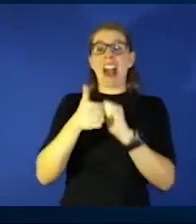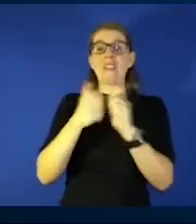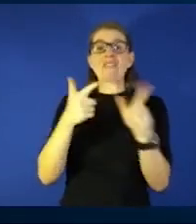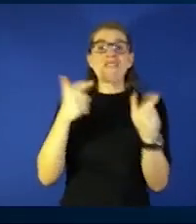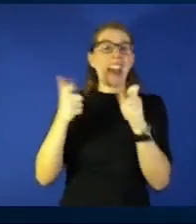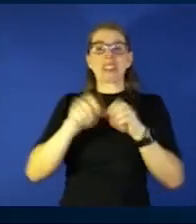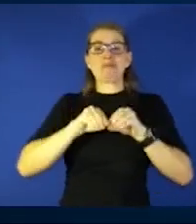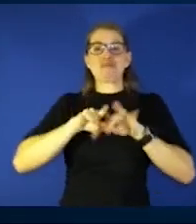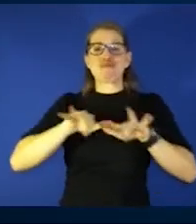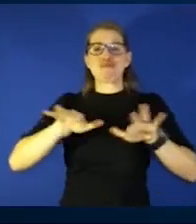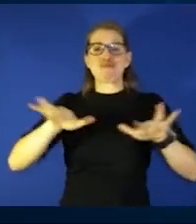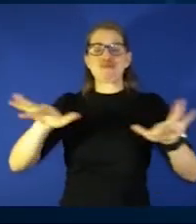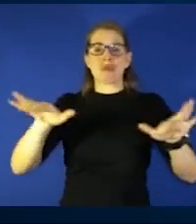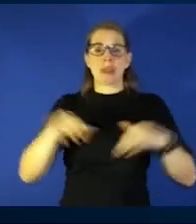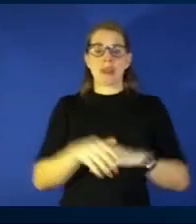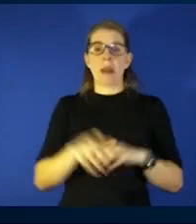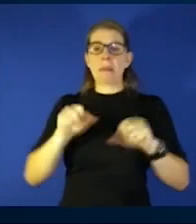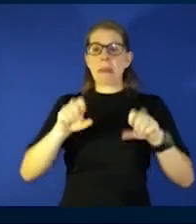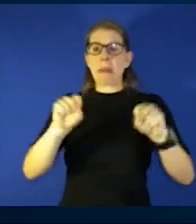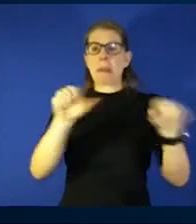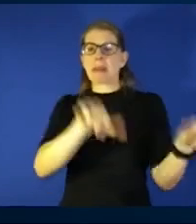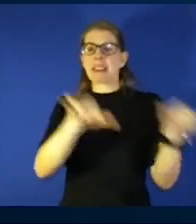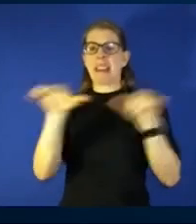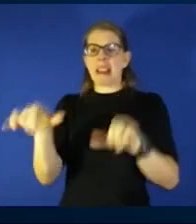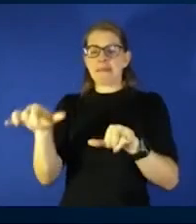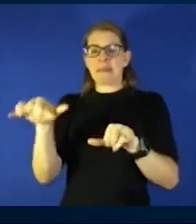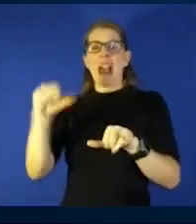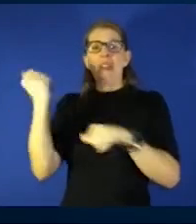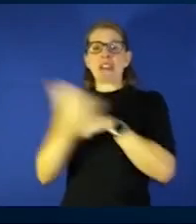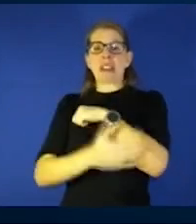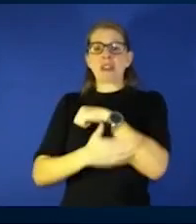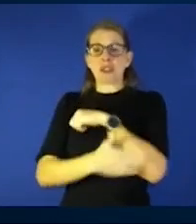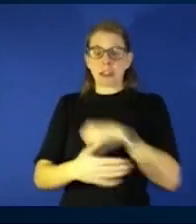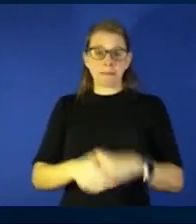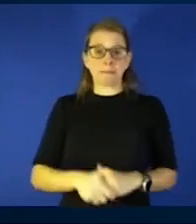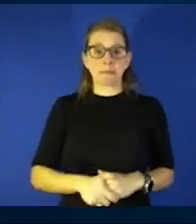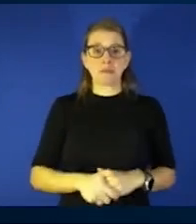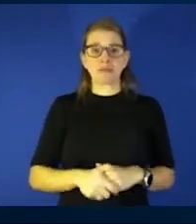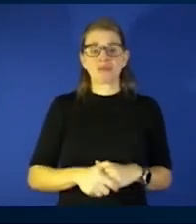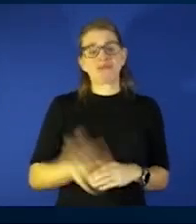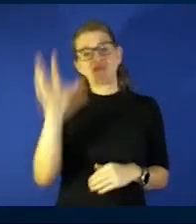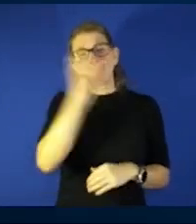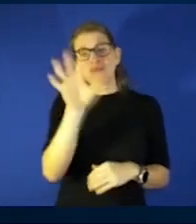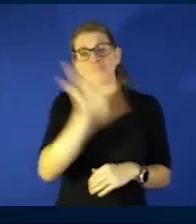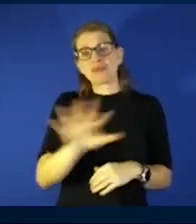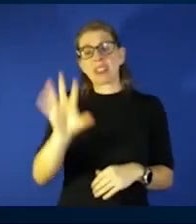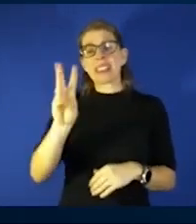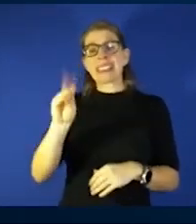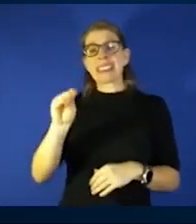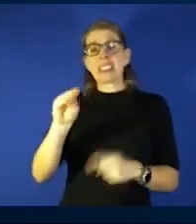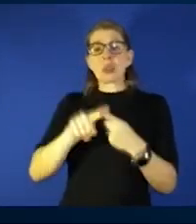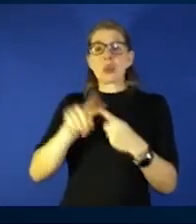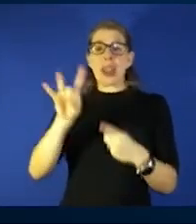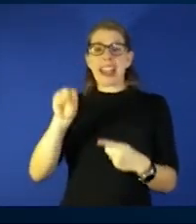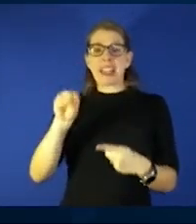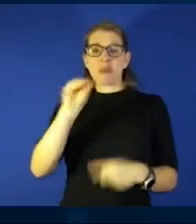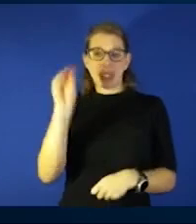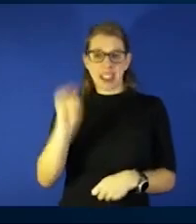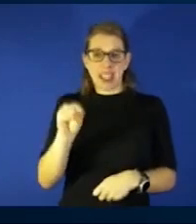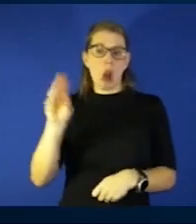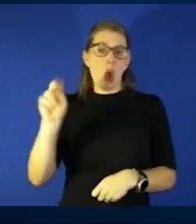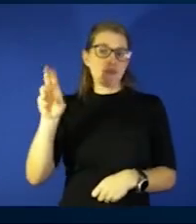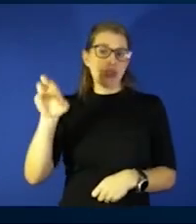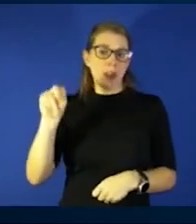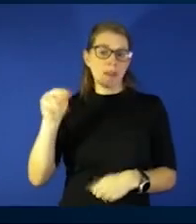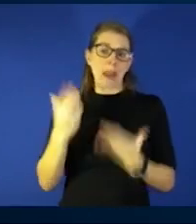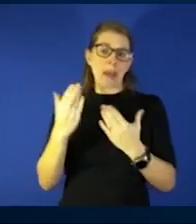areas of the country so I think that's probably what we're seeing here I would estimate that we're probably somewhere in that 60 to 80 percent Omicron may even be higher than that you know it's